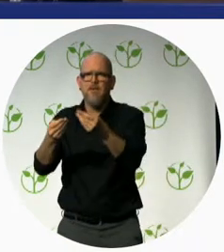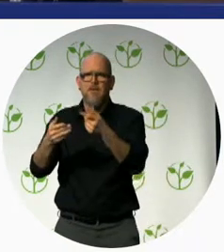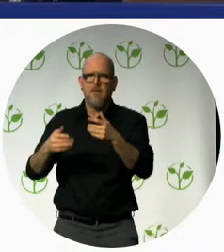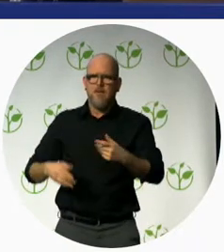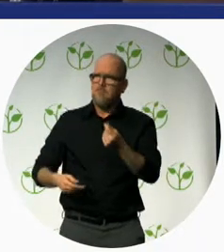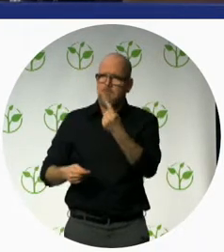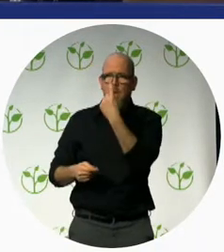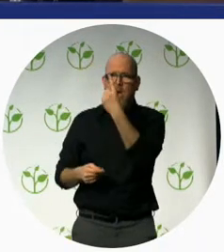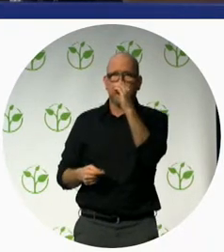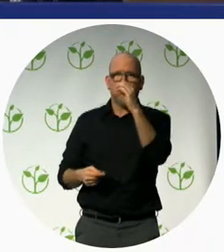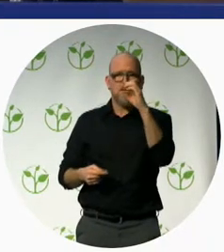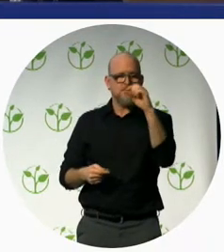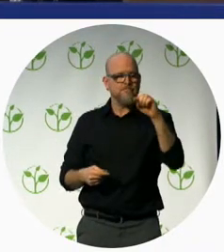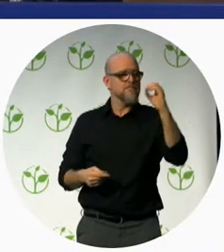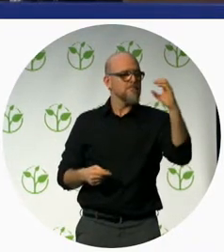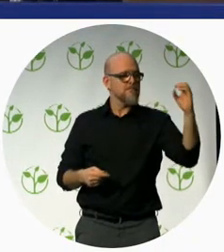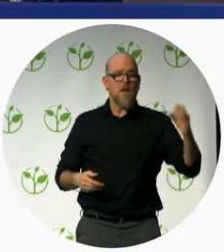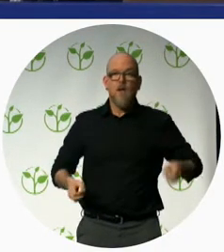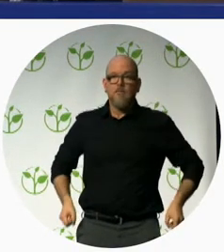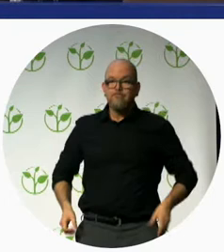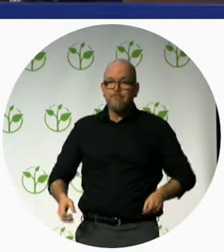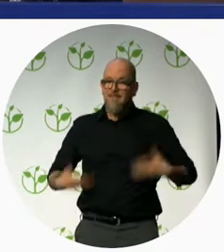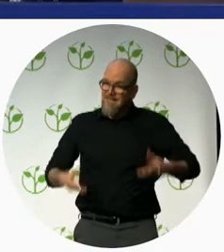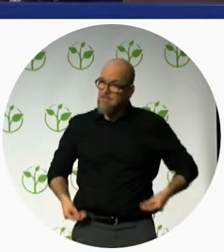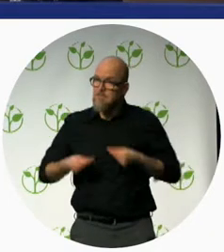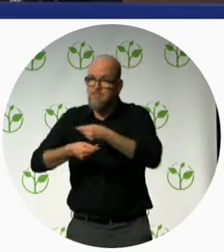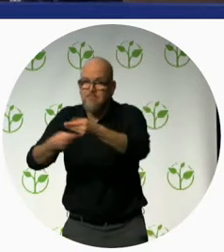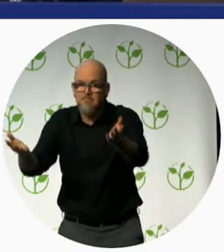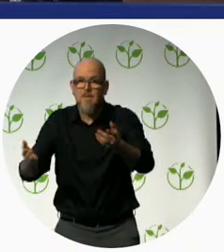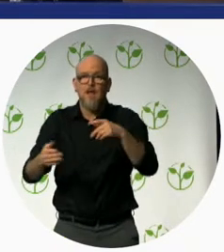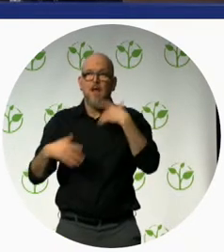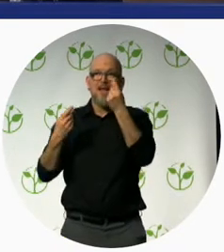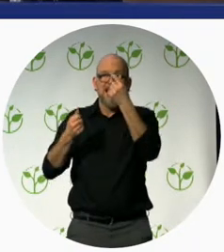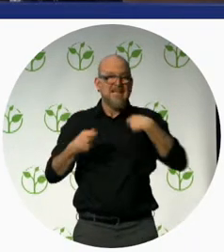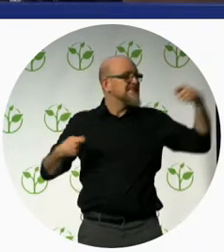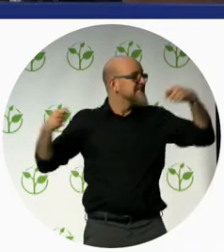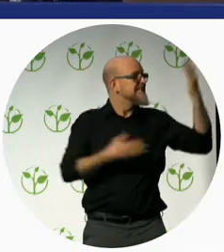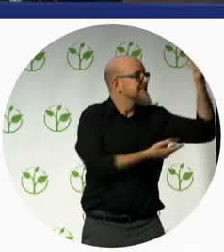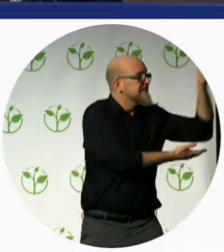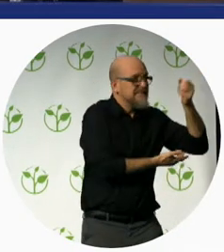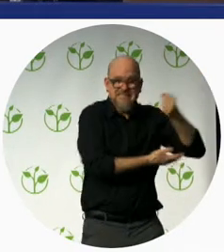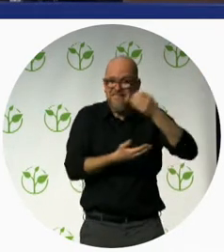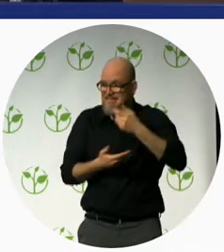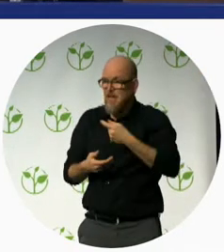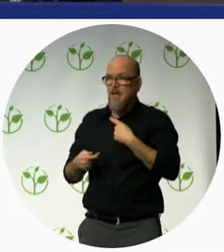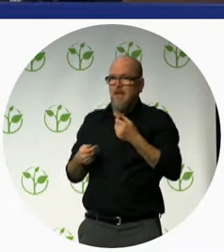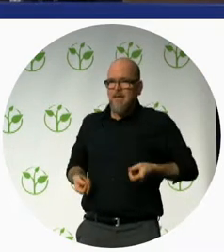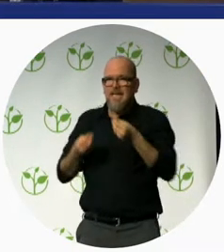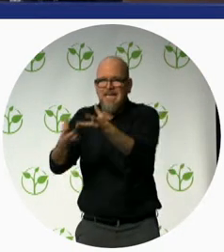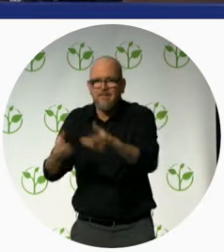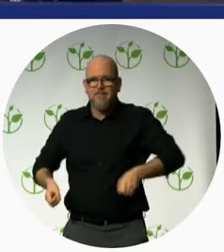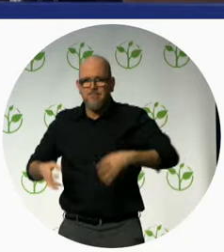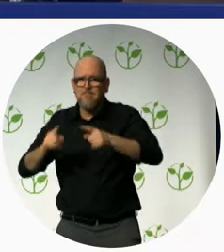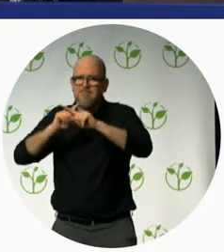children with cerebral palsy recently we have established a local workshop to develop these special